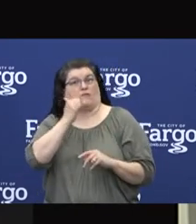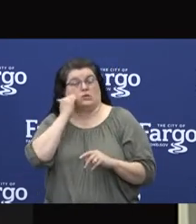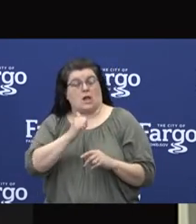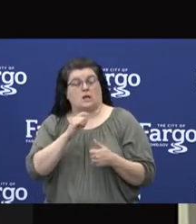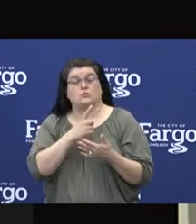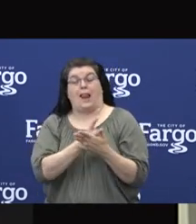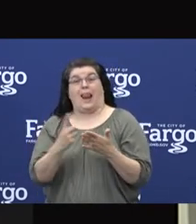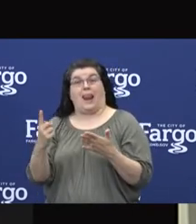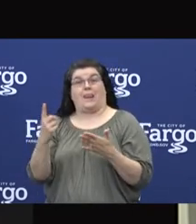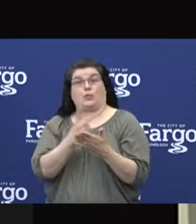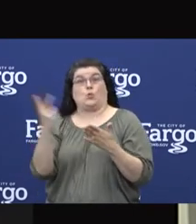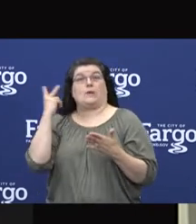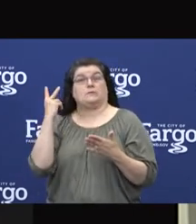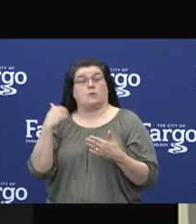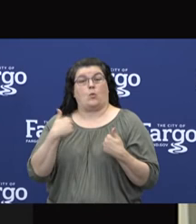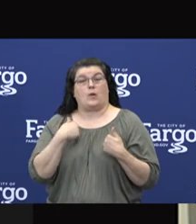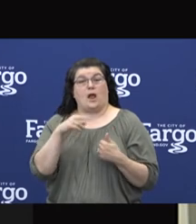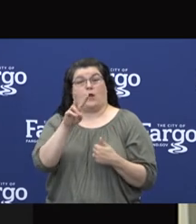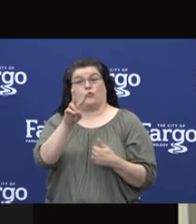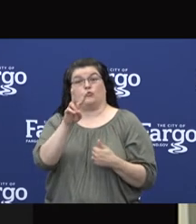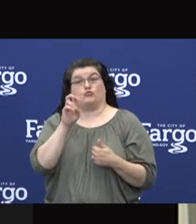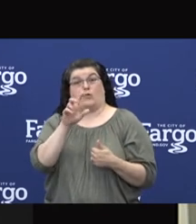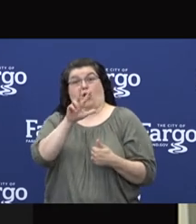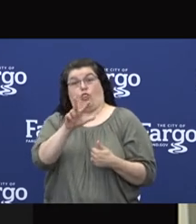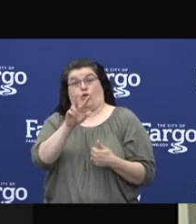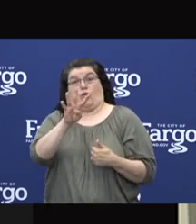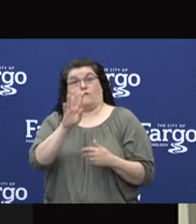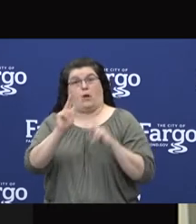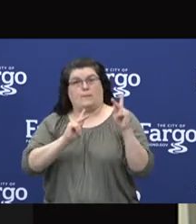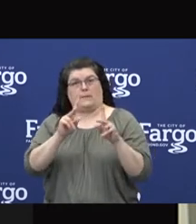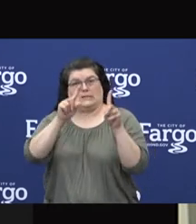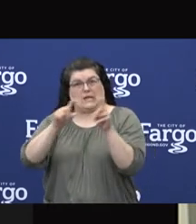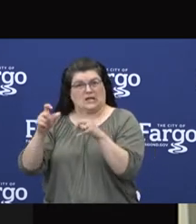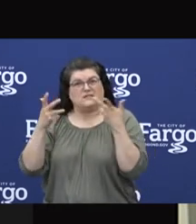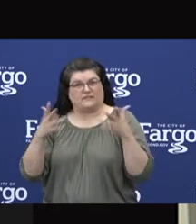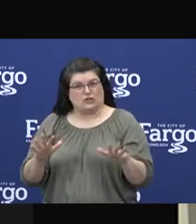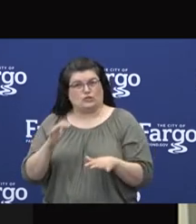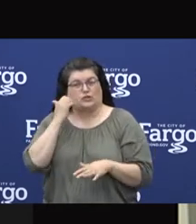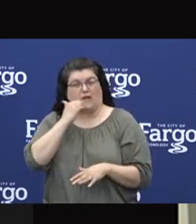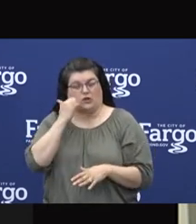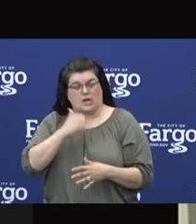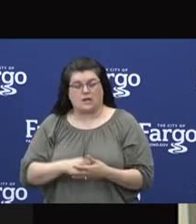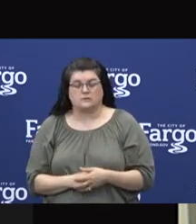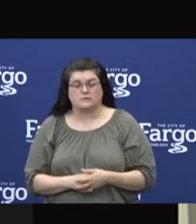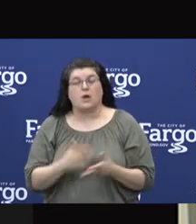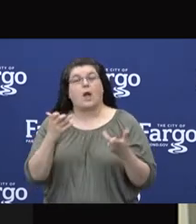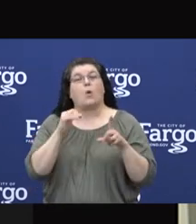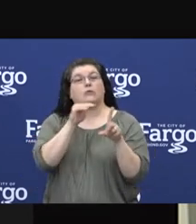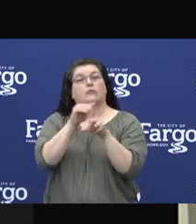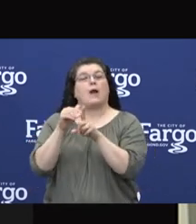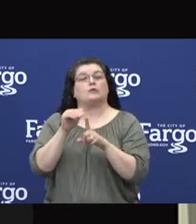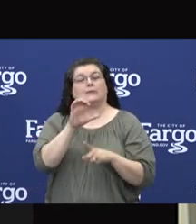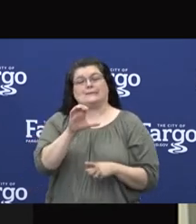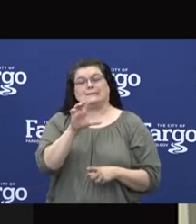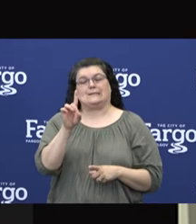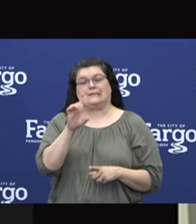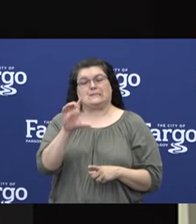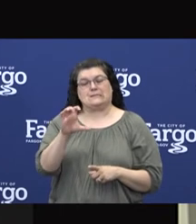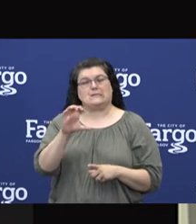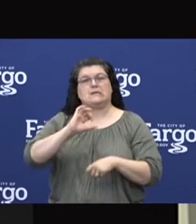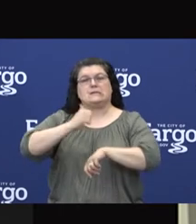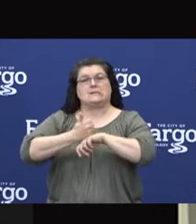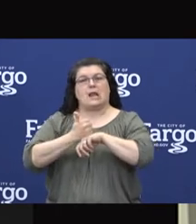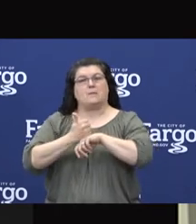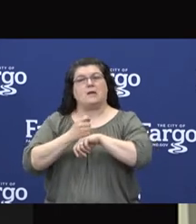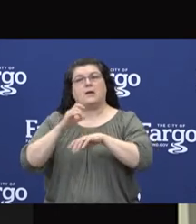we had a record average of 234 a day. I'd just like to remind everyone that the CDC said it is not yet known